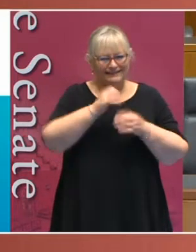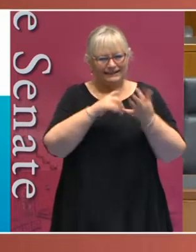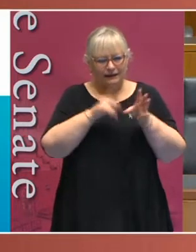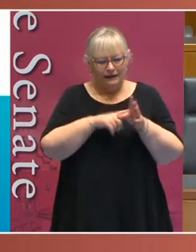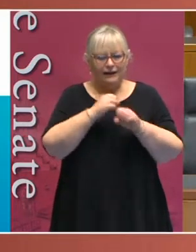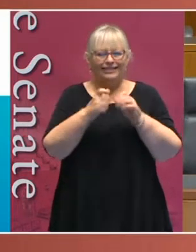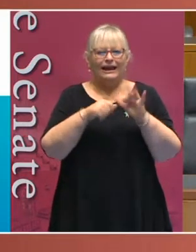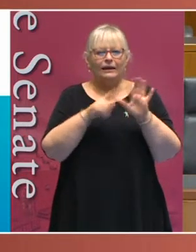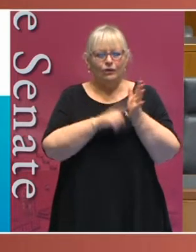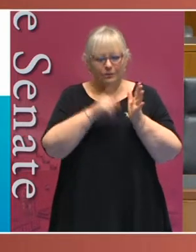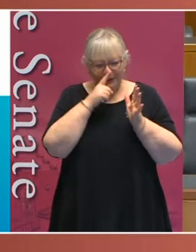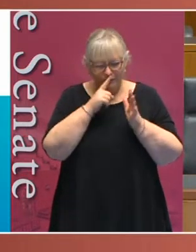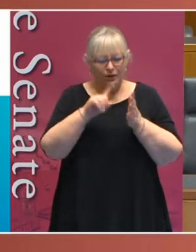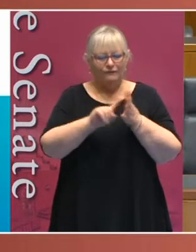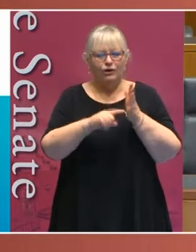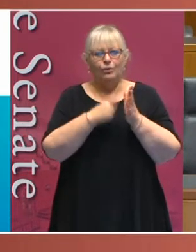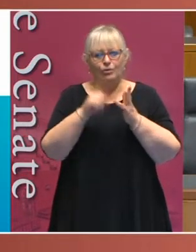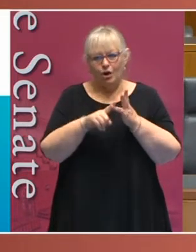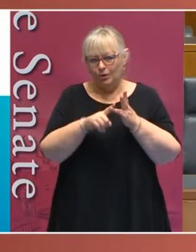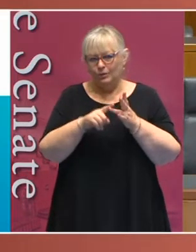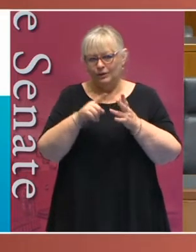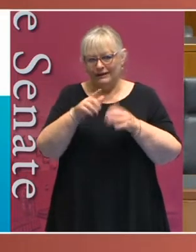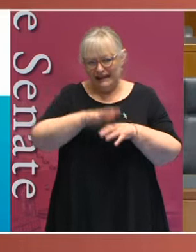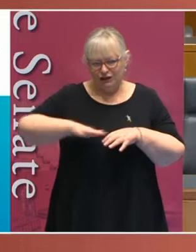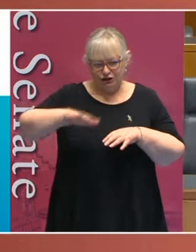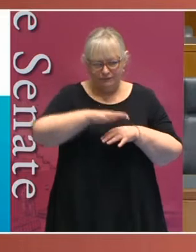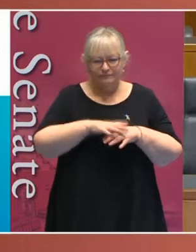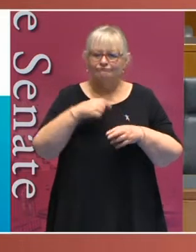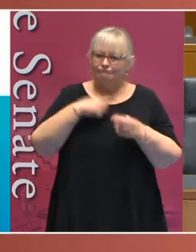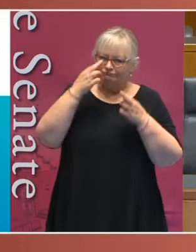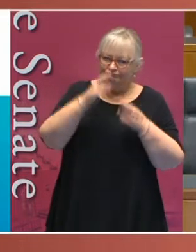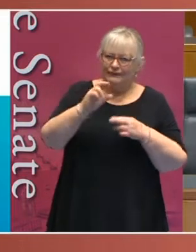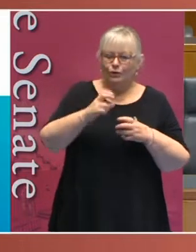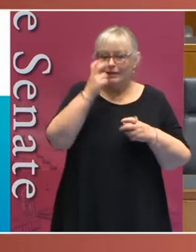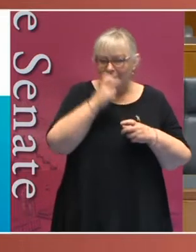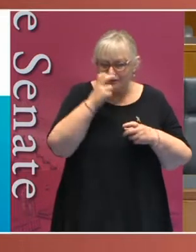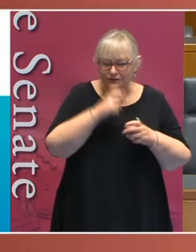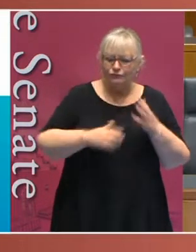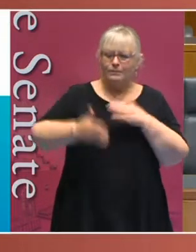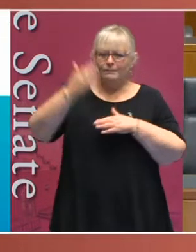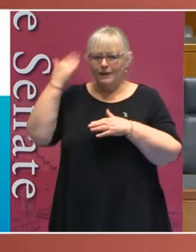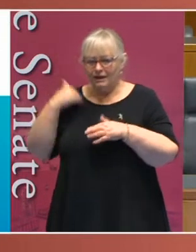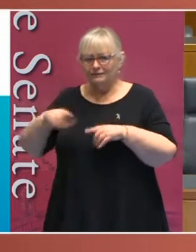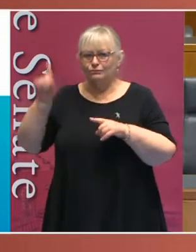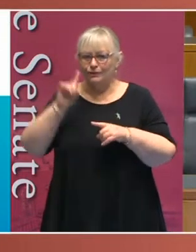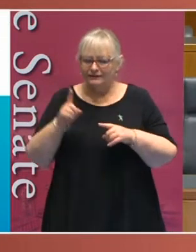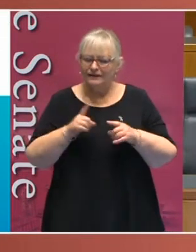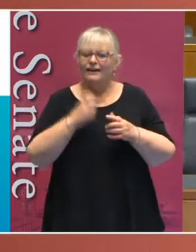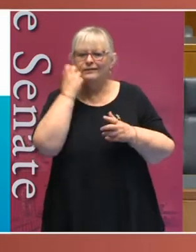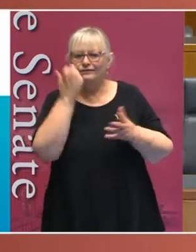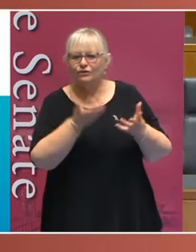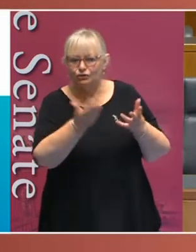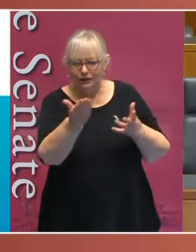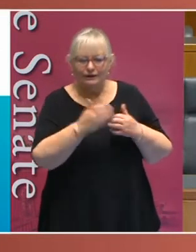the Gadigal people of the Eora nation. I pay respects to their elders past, present and emerging, and acknowledge their